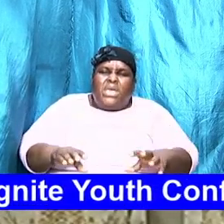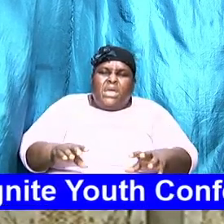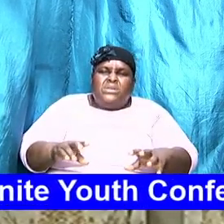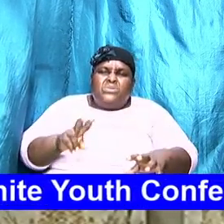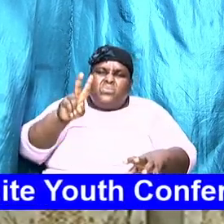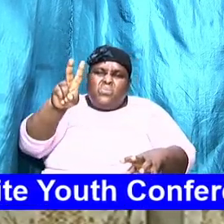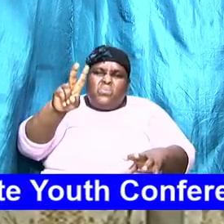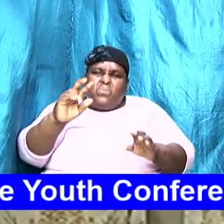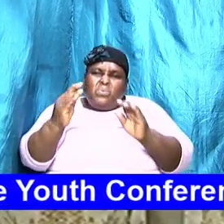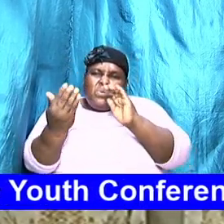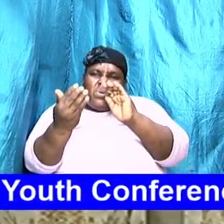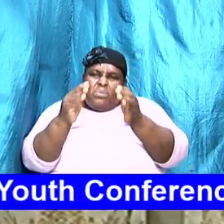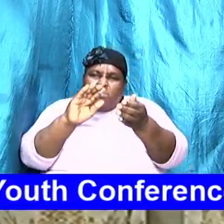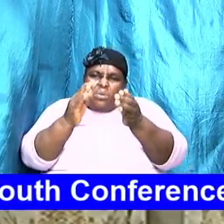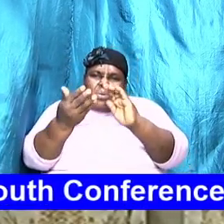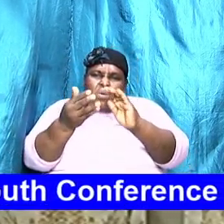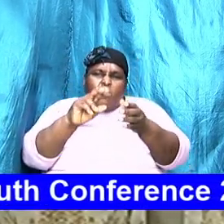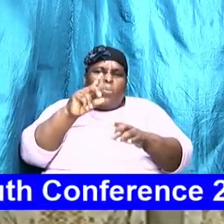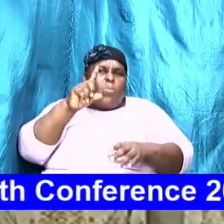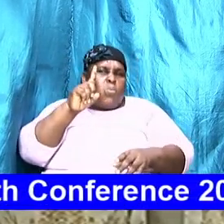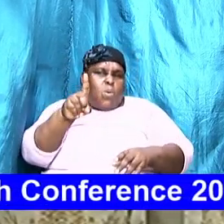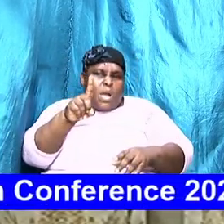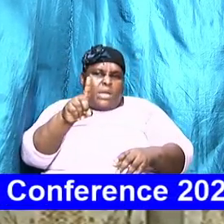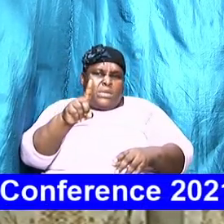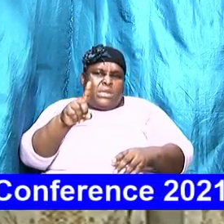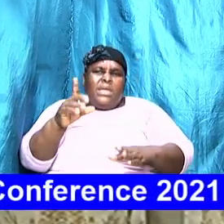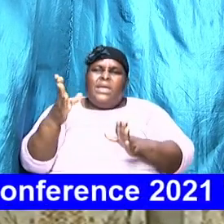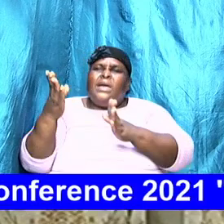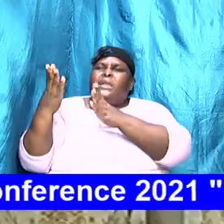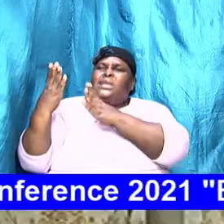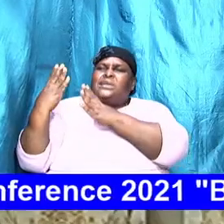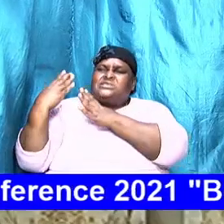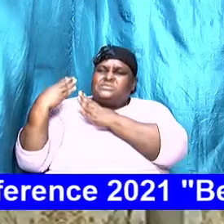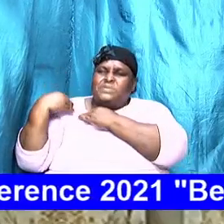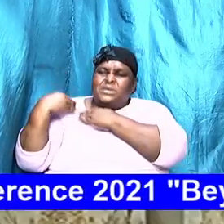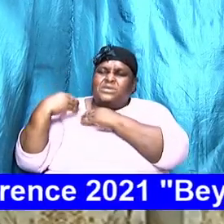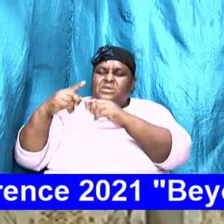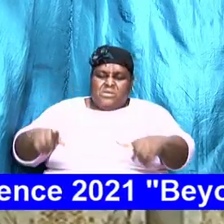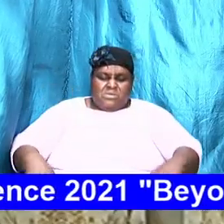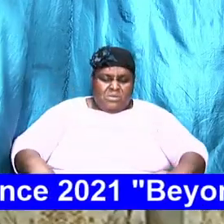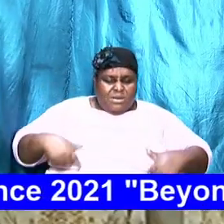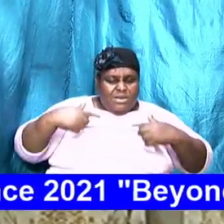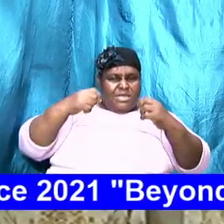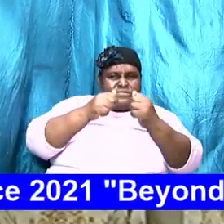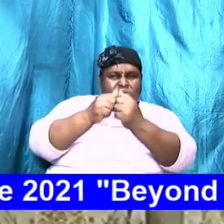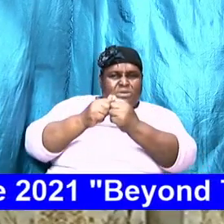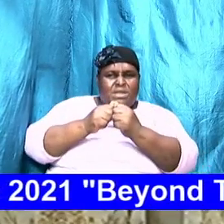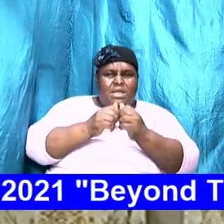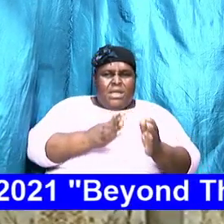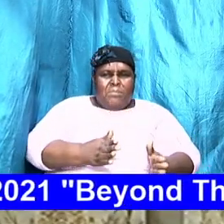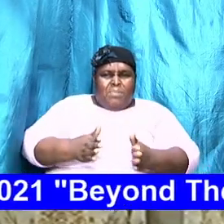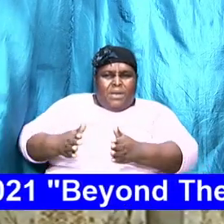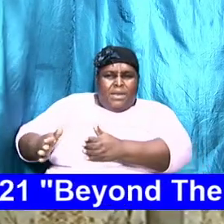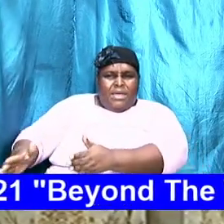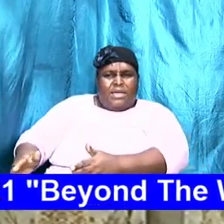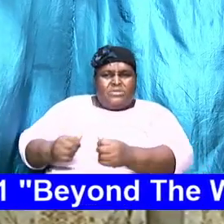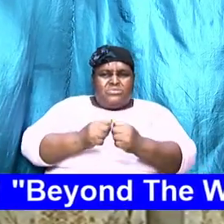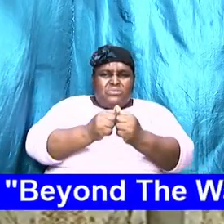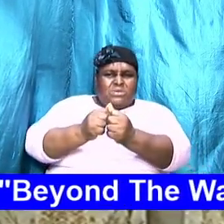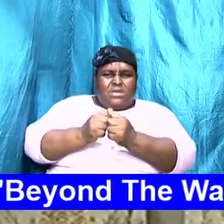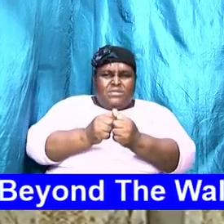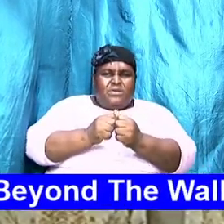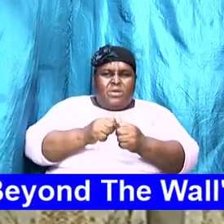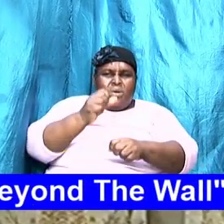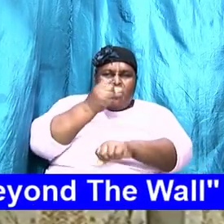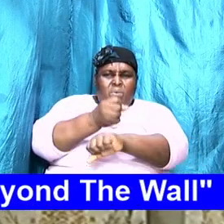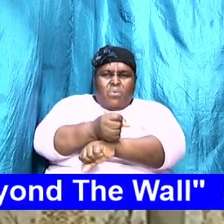one and you expect to live together plan together work